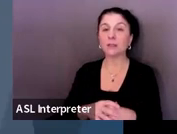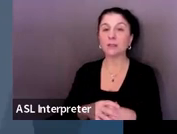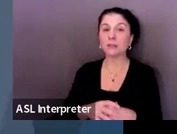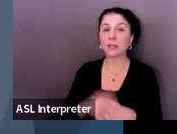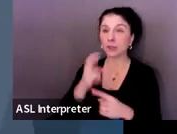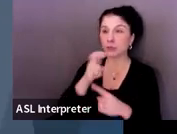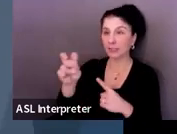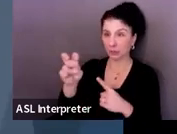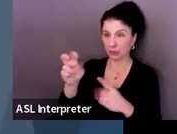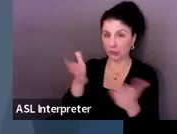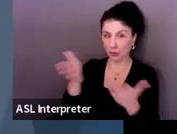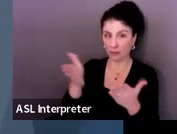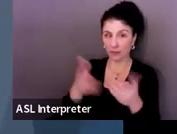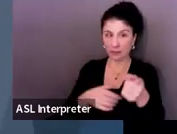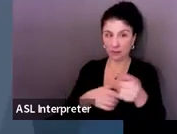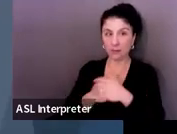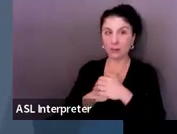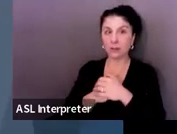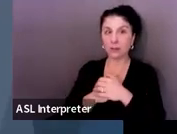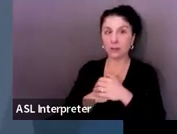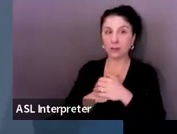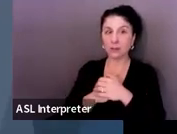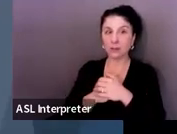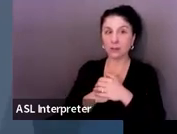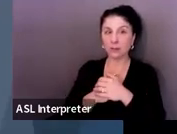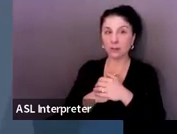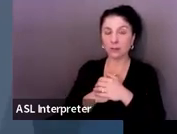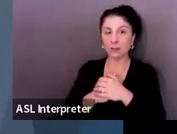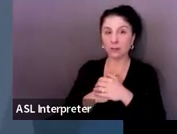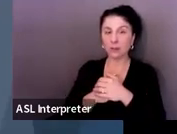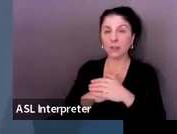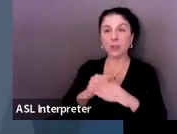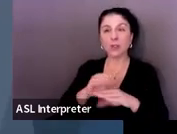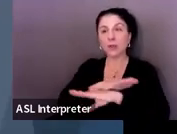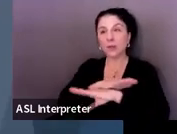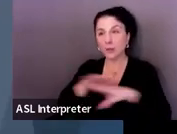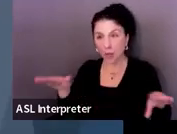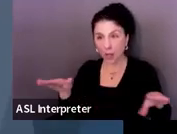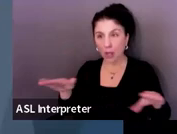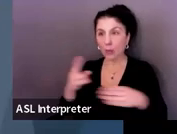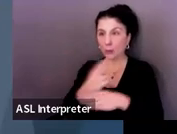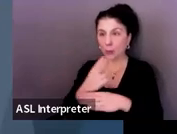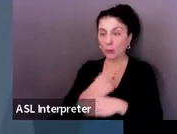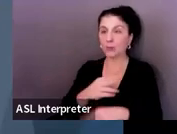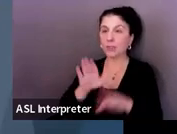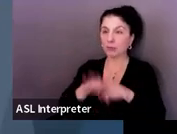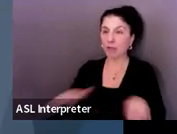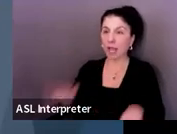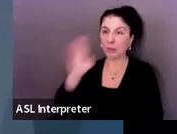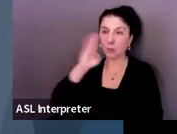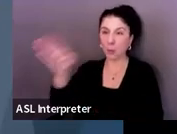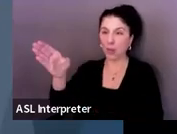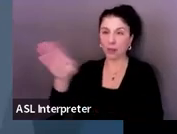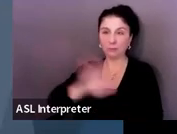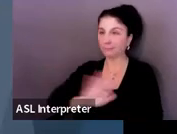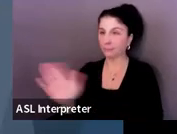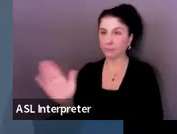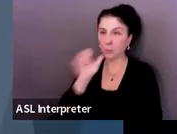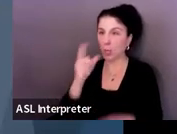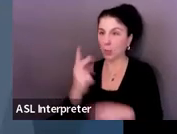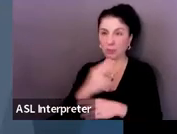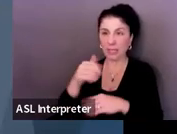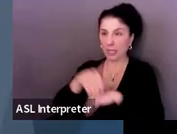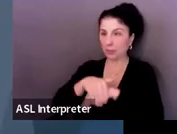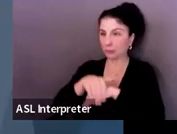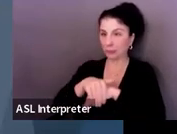And you'll see everywhere these are highlighted, not child will statements. So we'll get into that. So here's